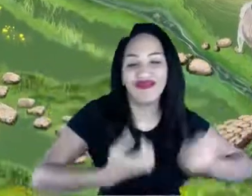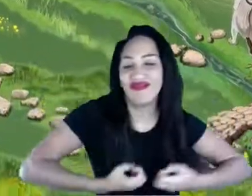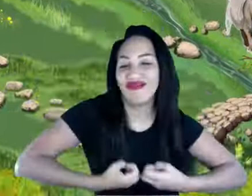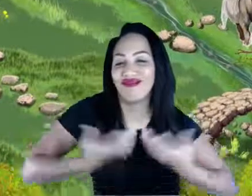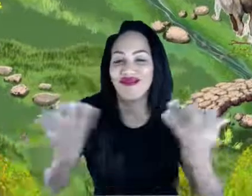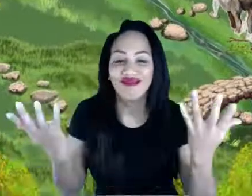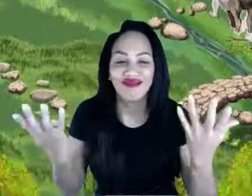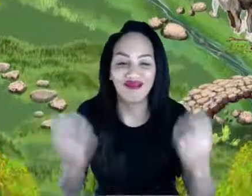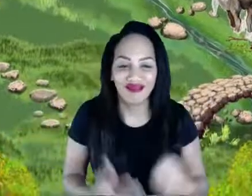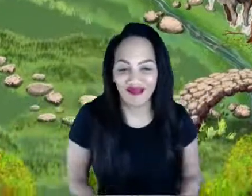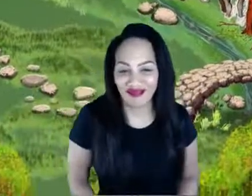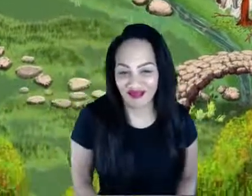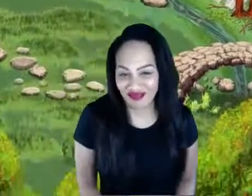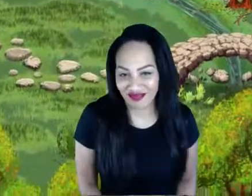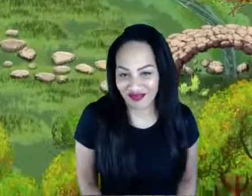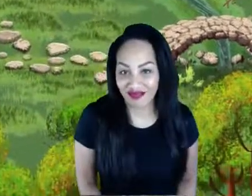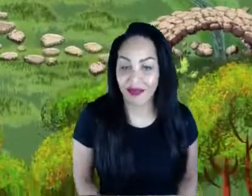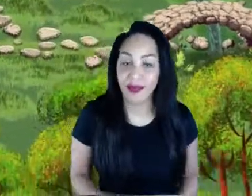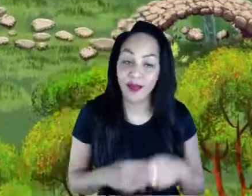So moving down.